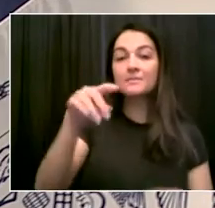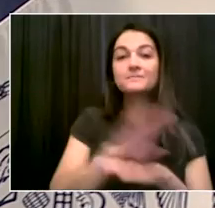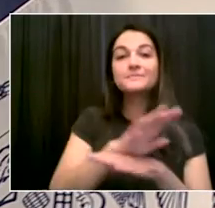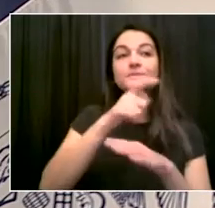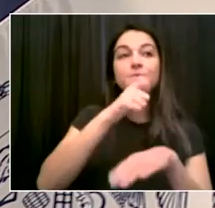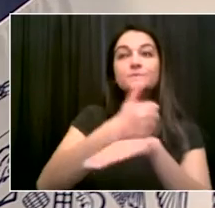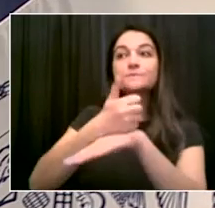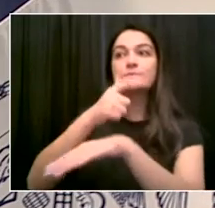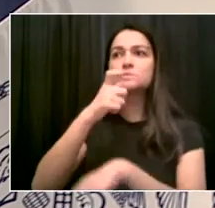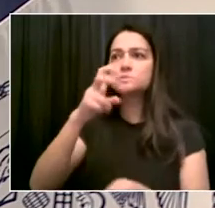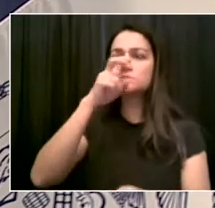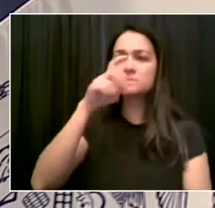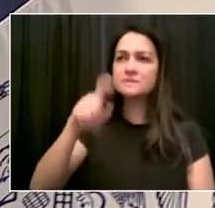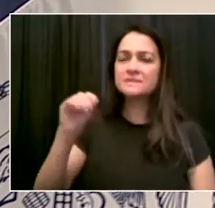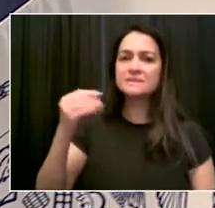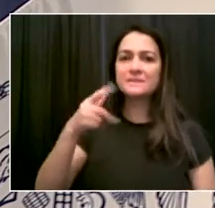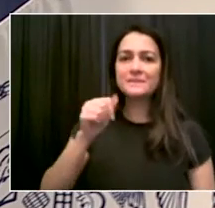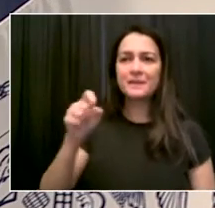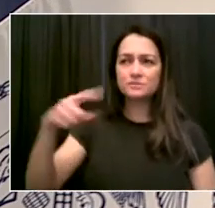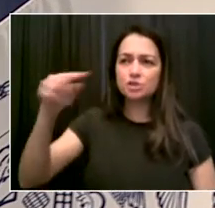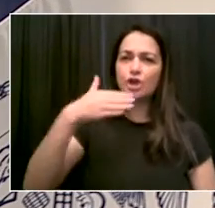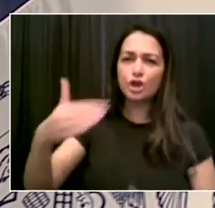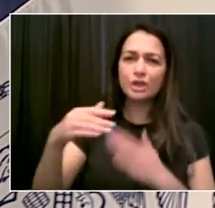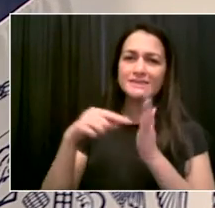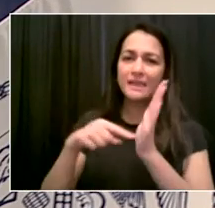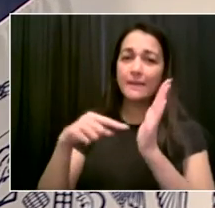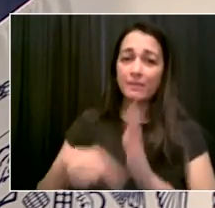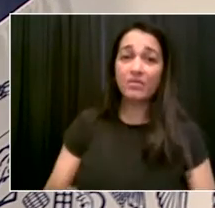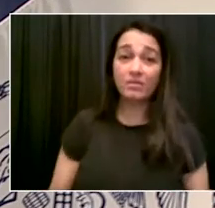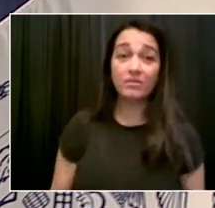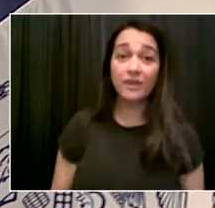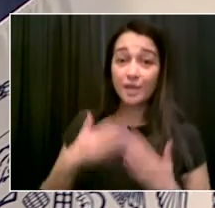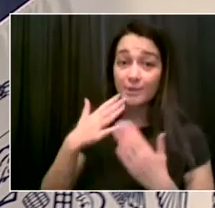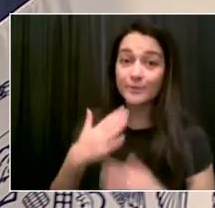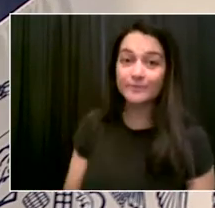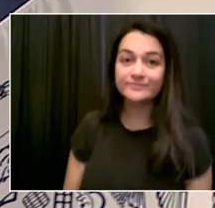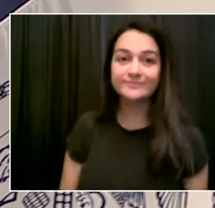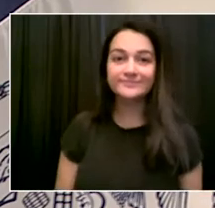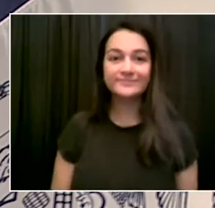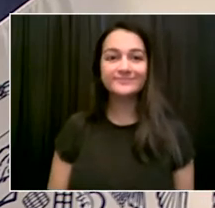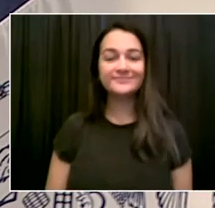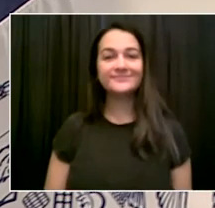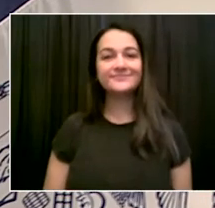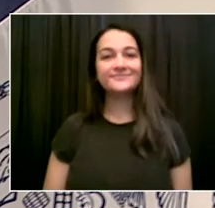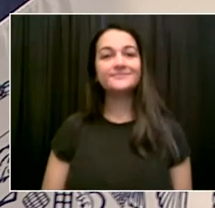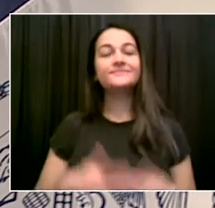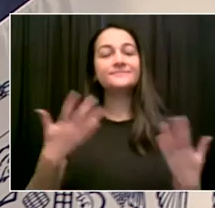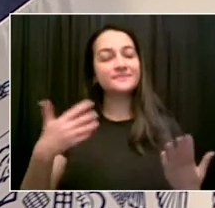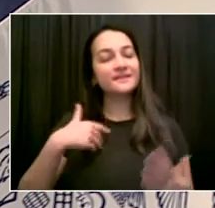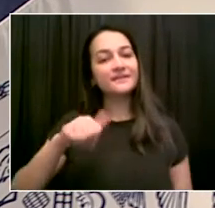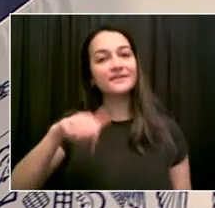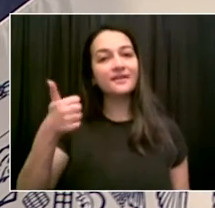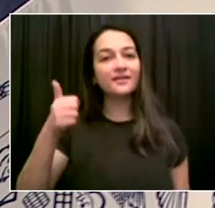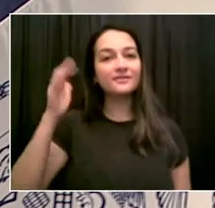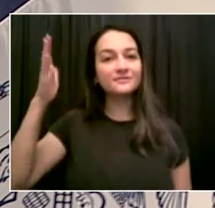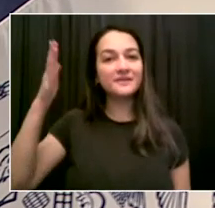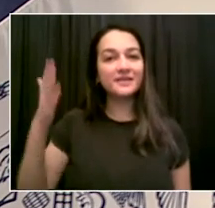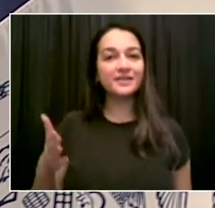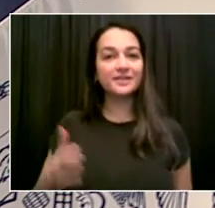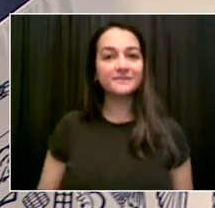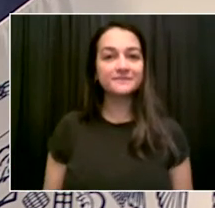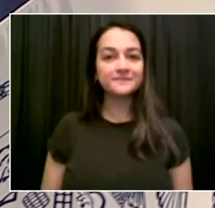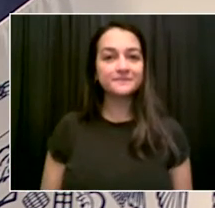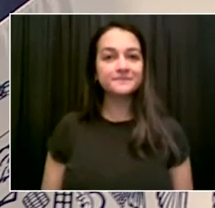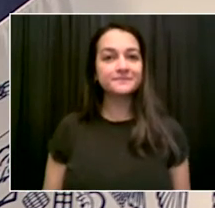Thank you. Now, everyone, another really leading voice in this city on the fight against COVID. And